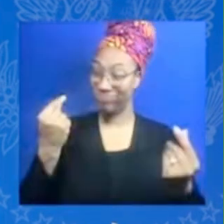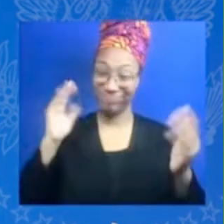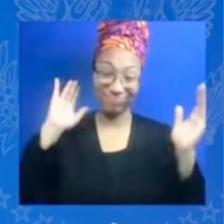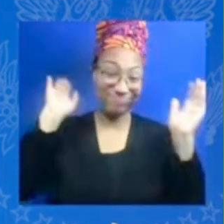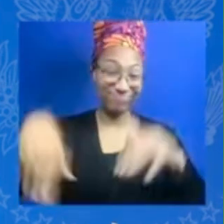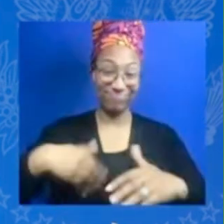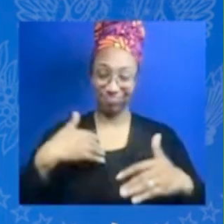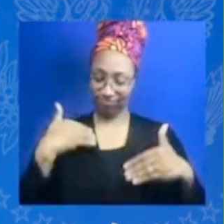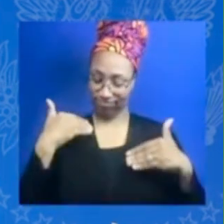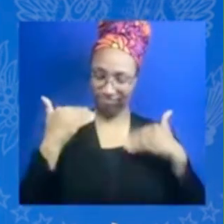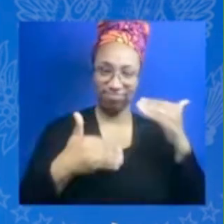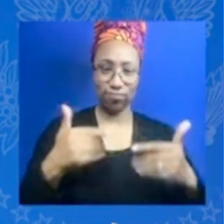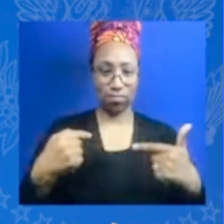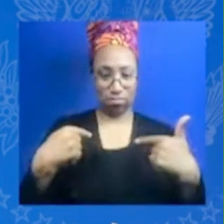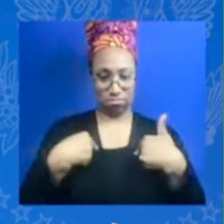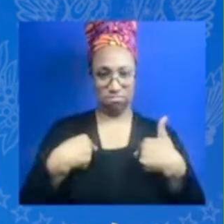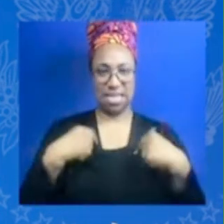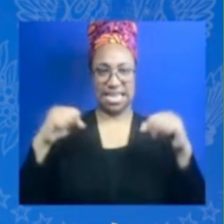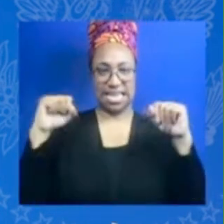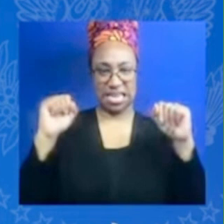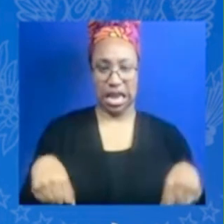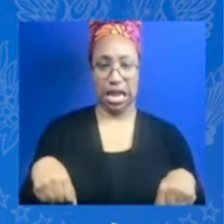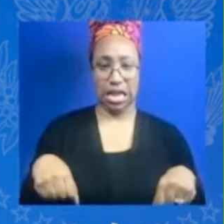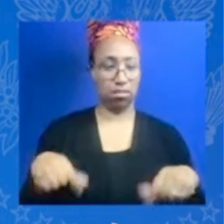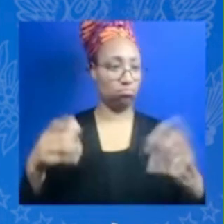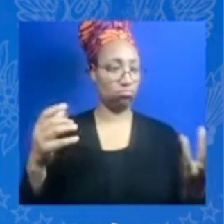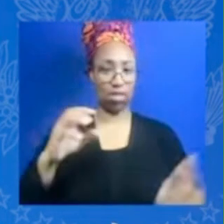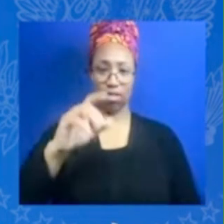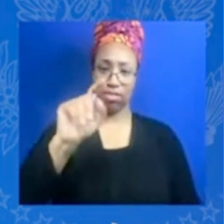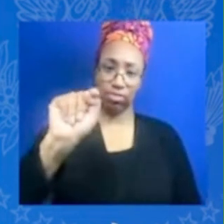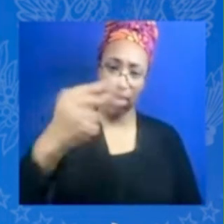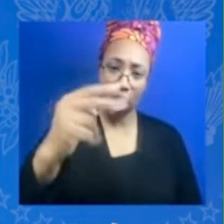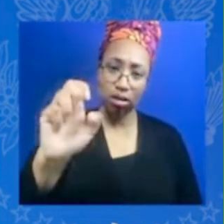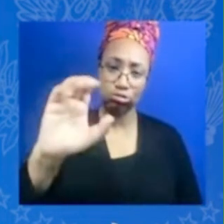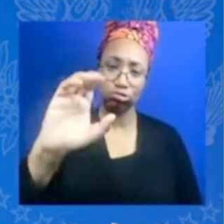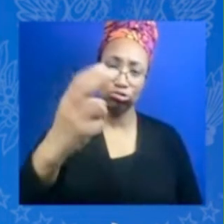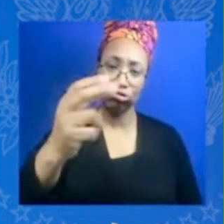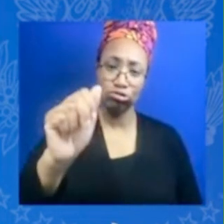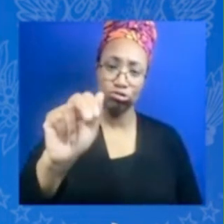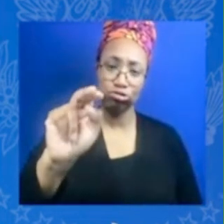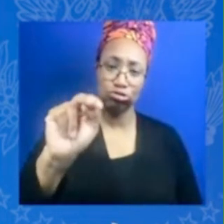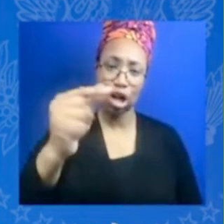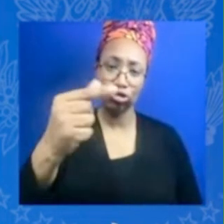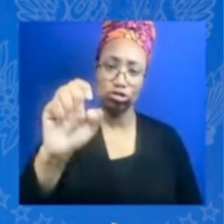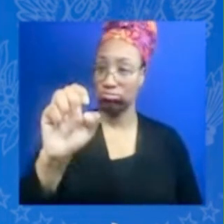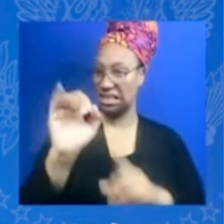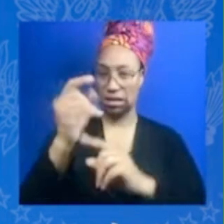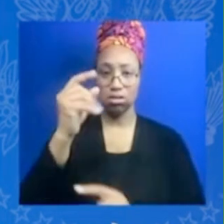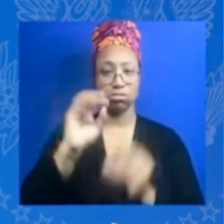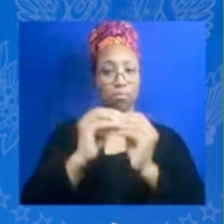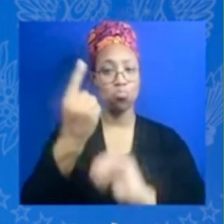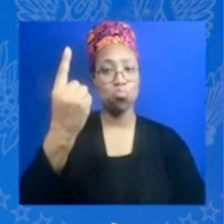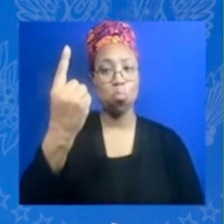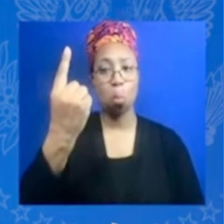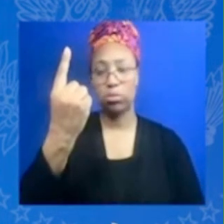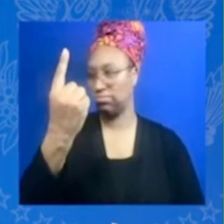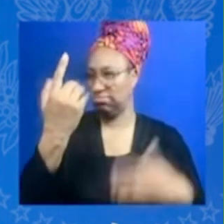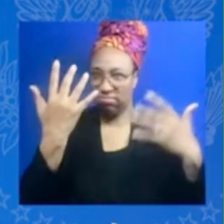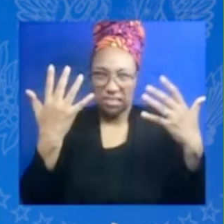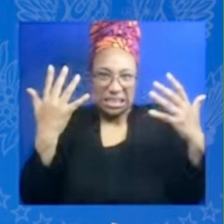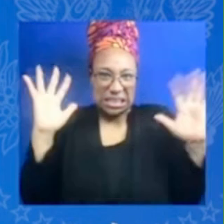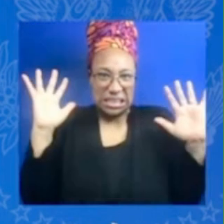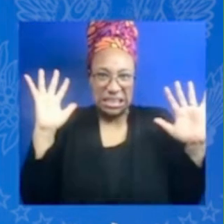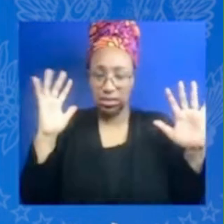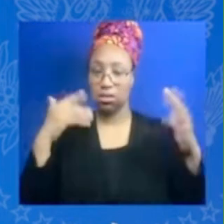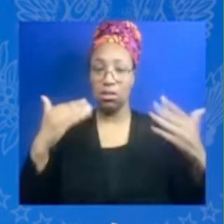change that you want to see I think is number one and then it's like well what do I do if I have nothing I'm starting from ground zero I have